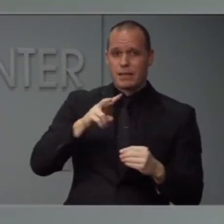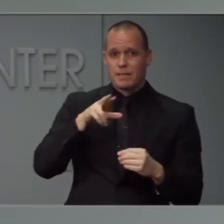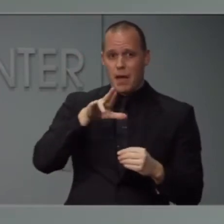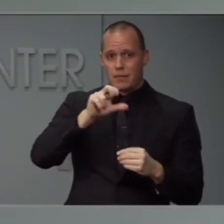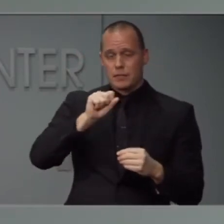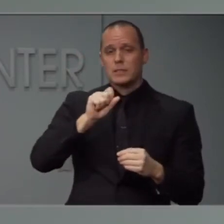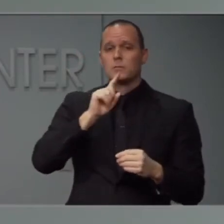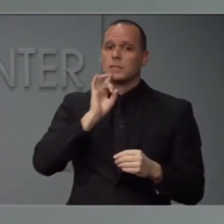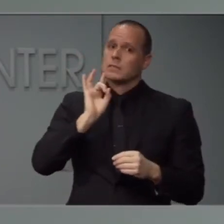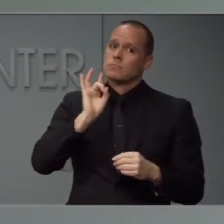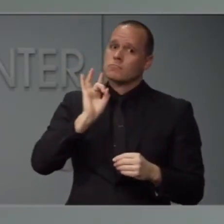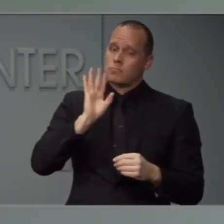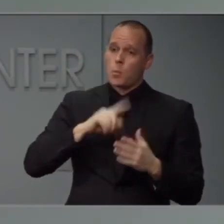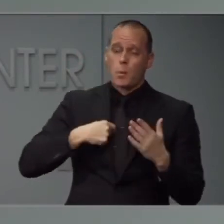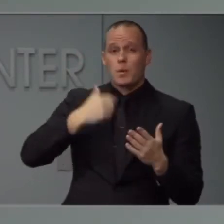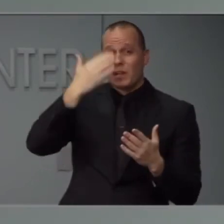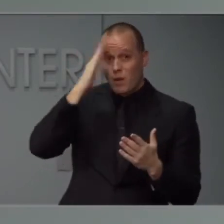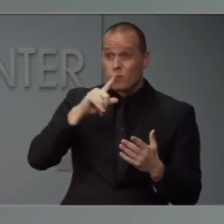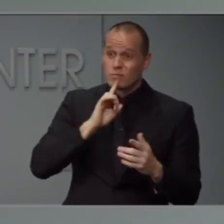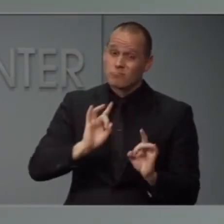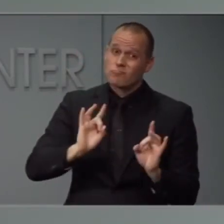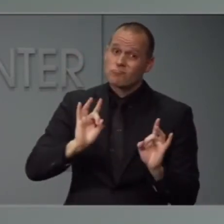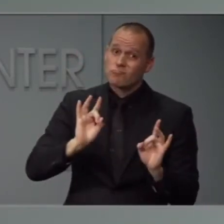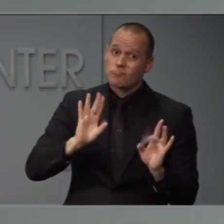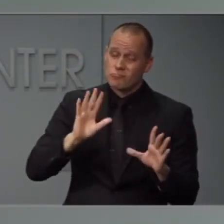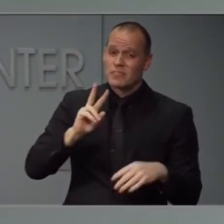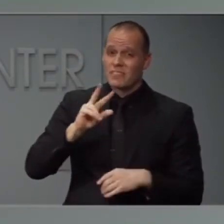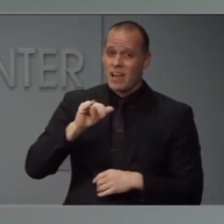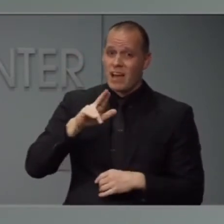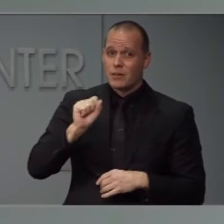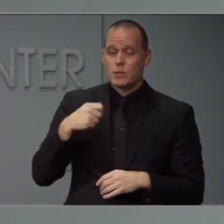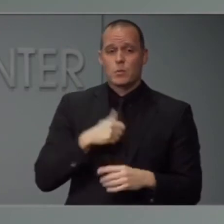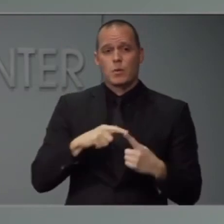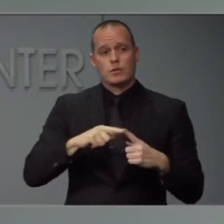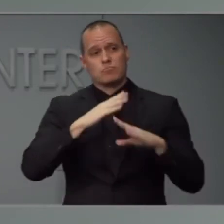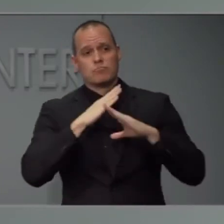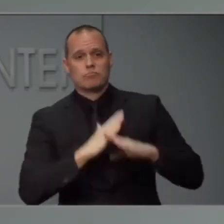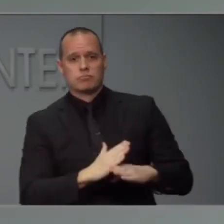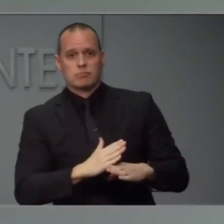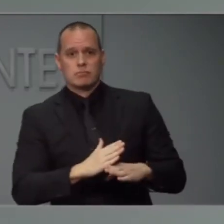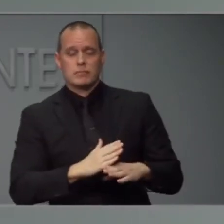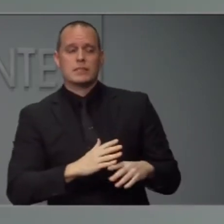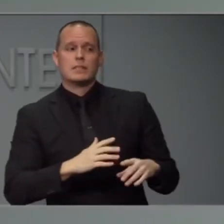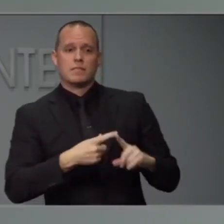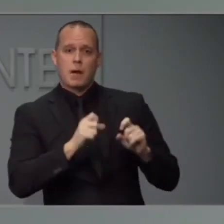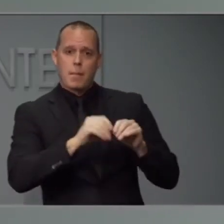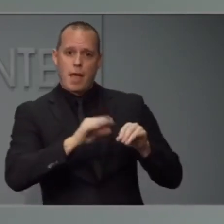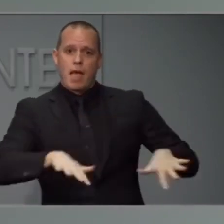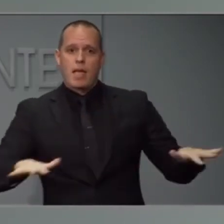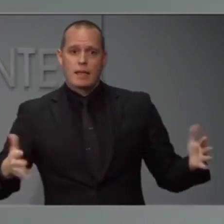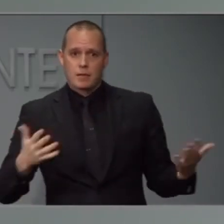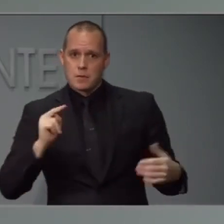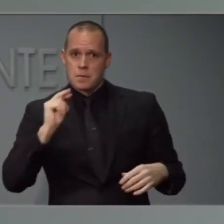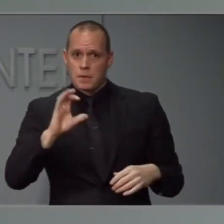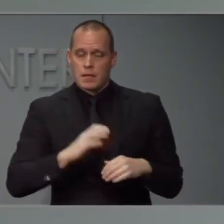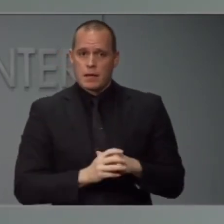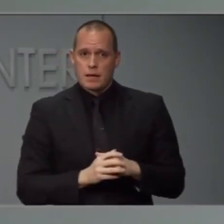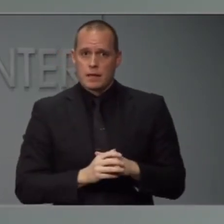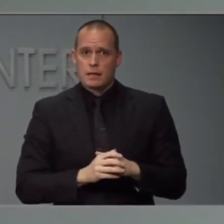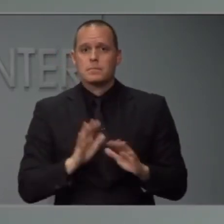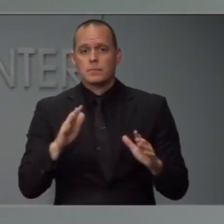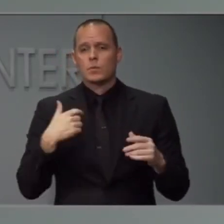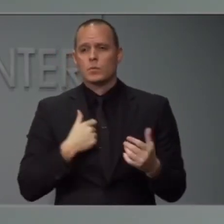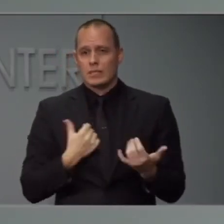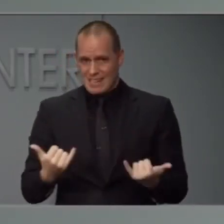and that we wanted to take these aggressive actions to slow the spread here in North Carolina. And as we continue to learn more and